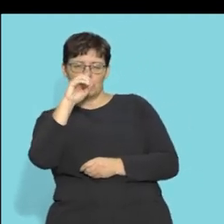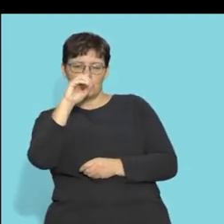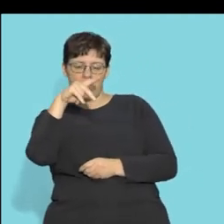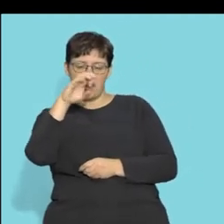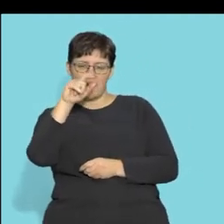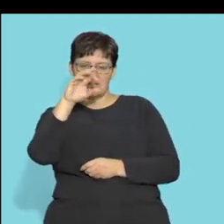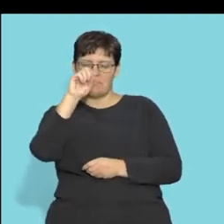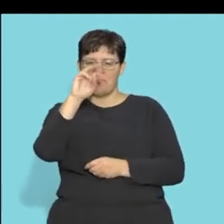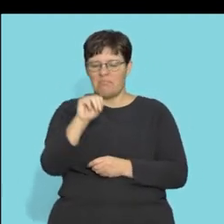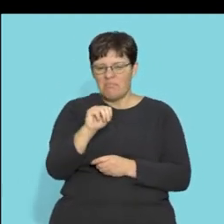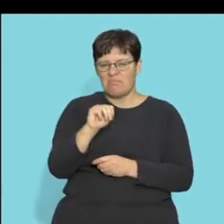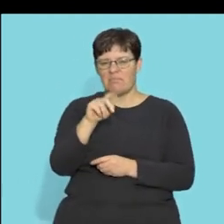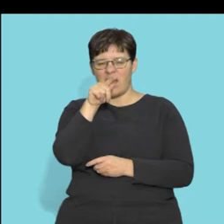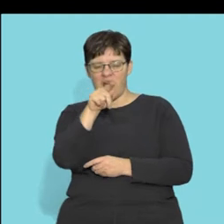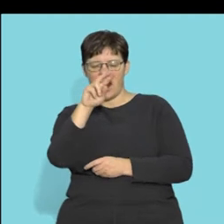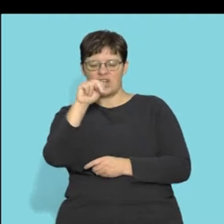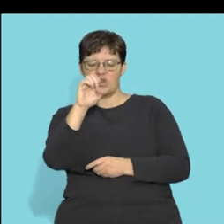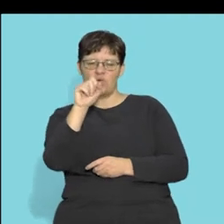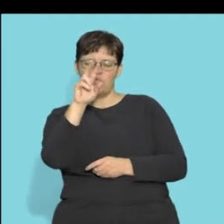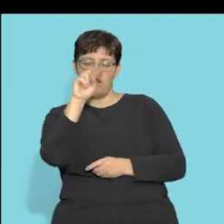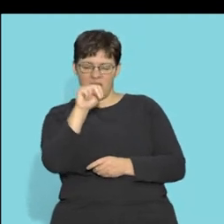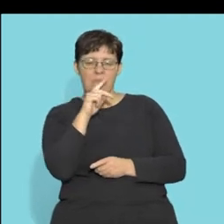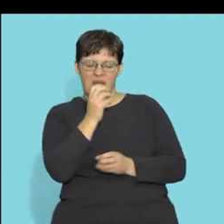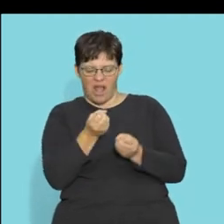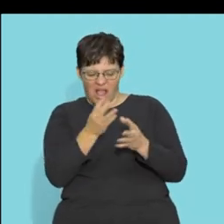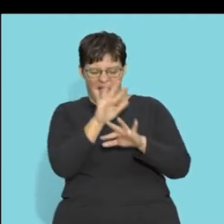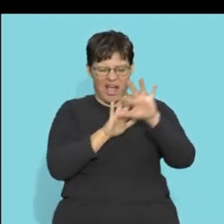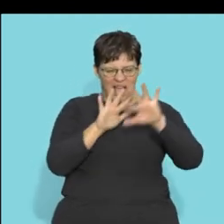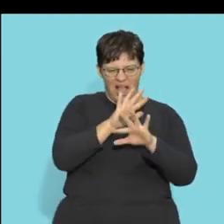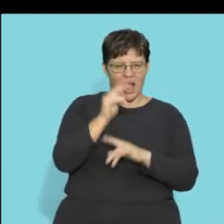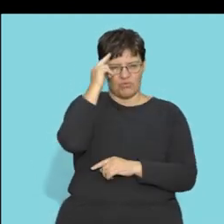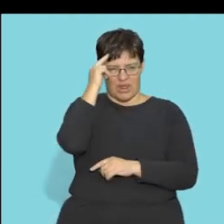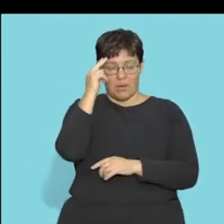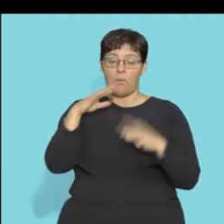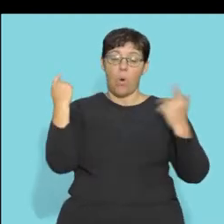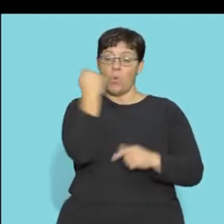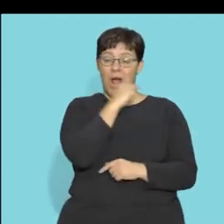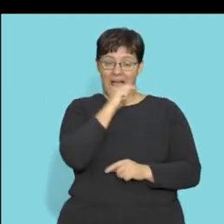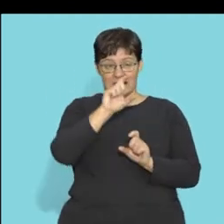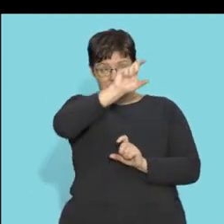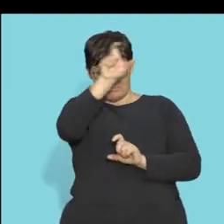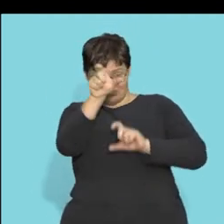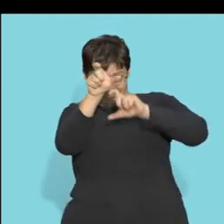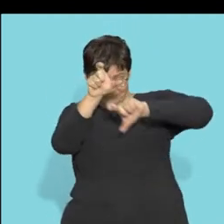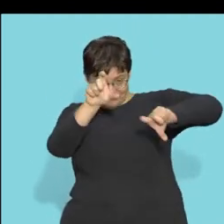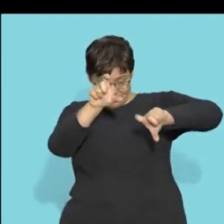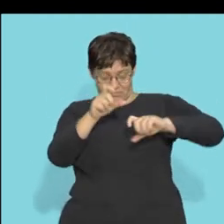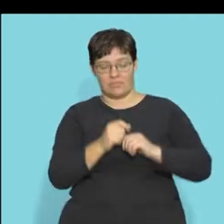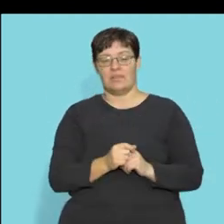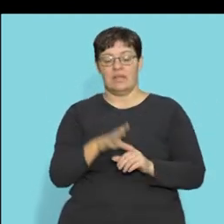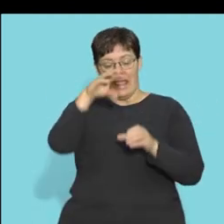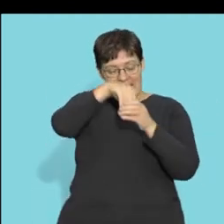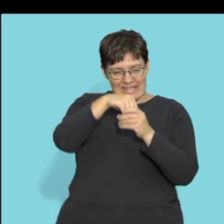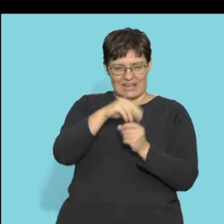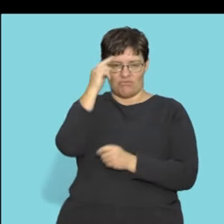and that gives it its grayish color. And the neuron fibers, which is more white, will be on the outside. Right. So you've got